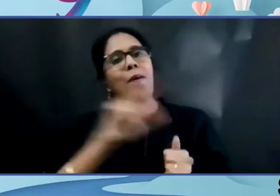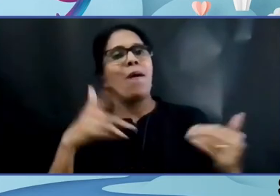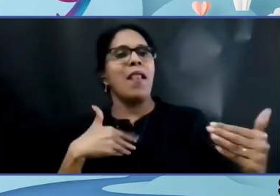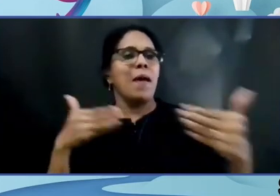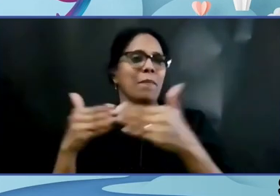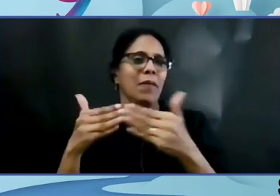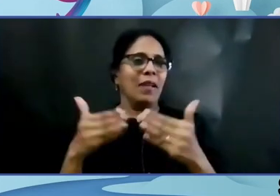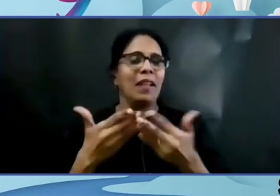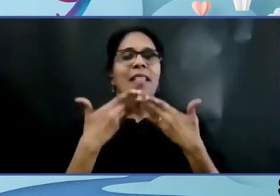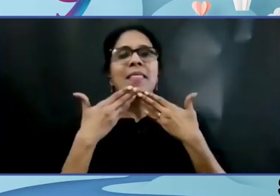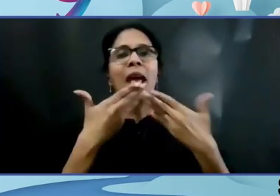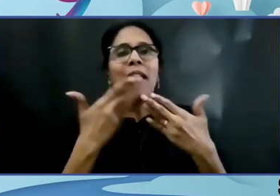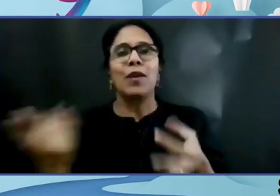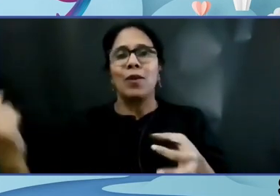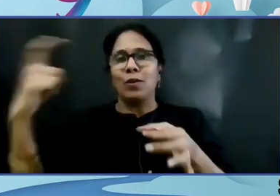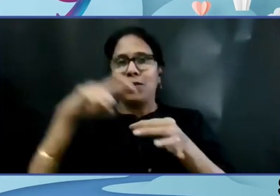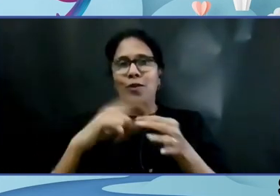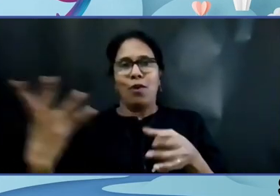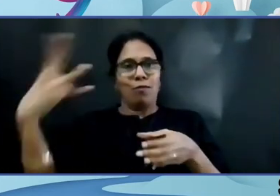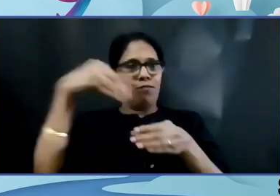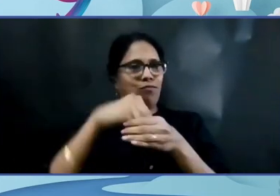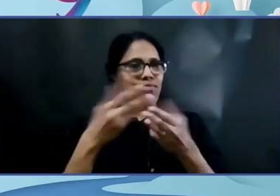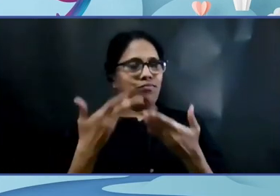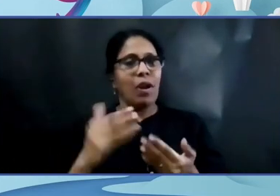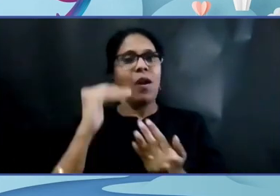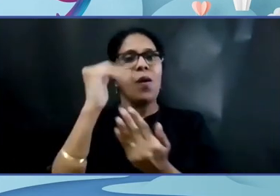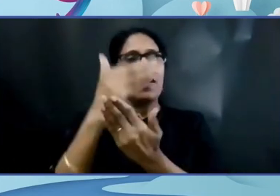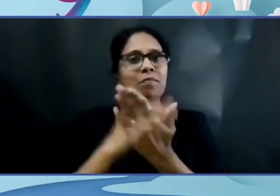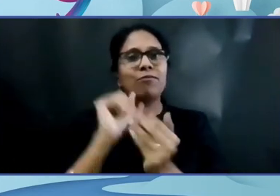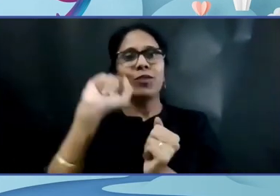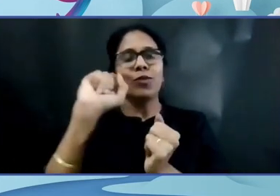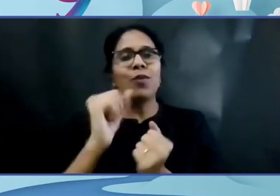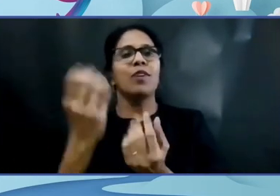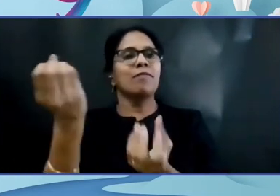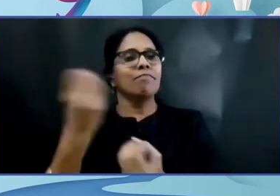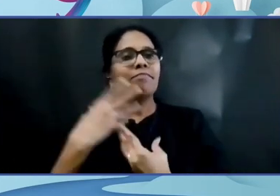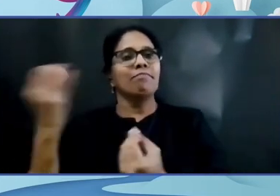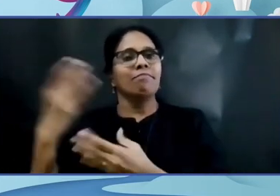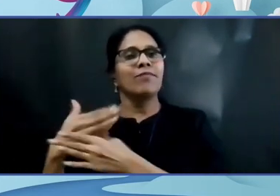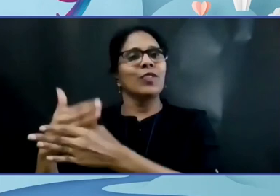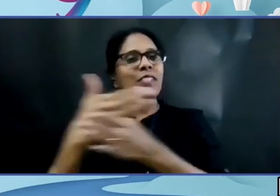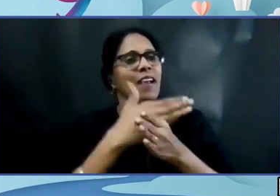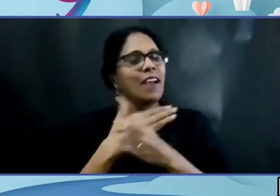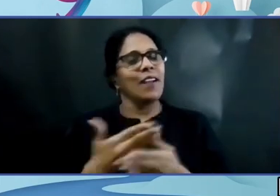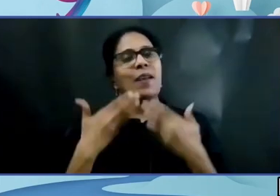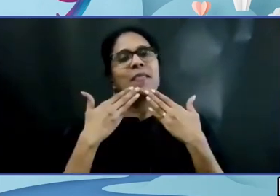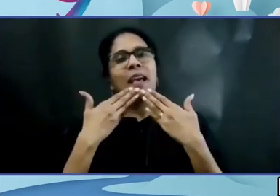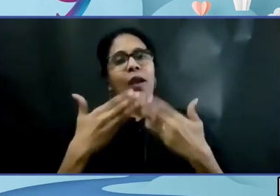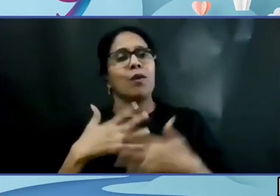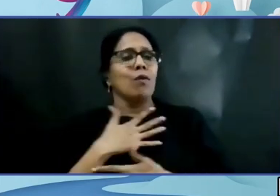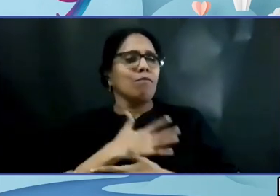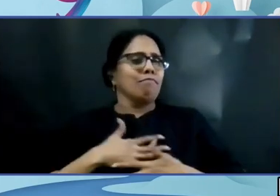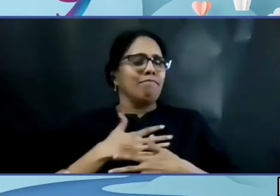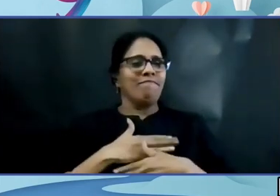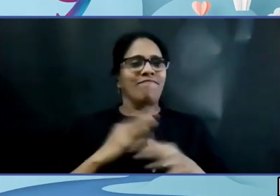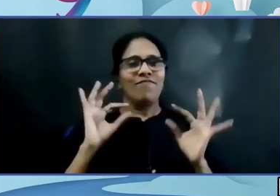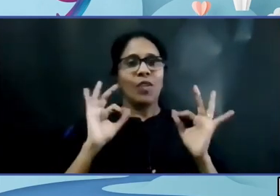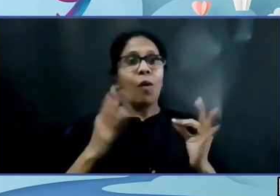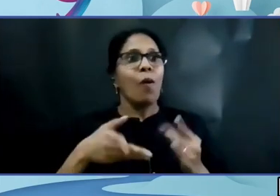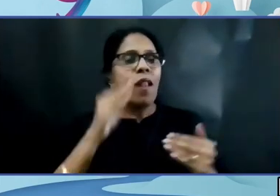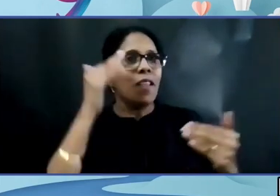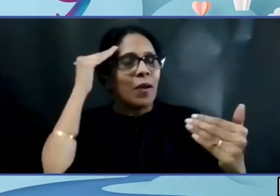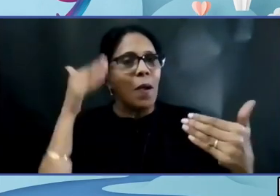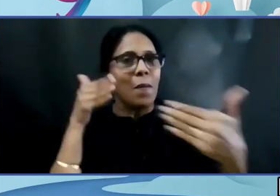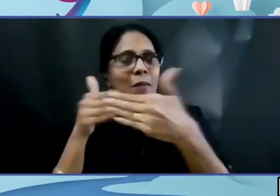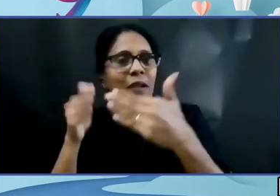you all for joining in today and sharing your life with us. I completely enjoyed getting to know all of you